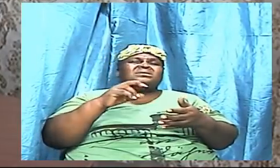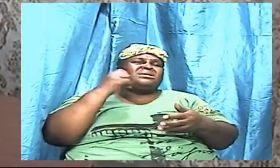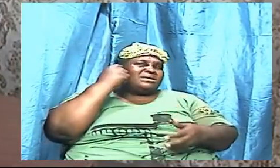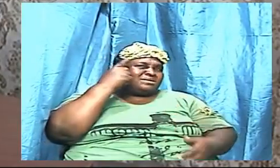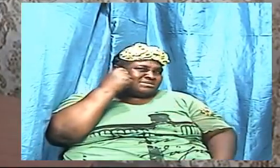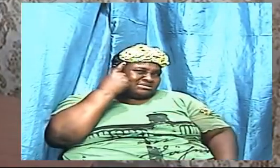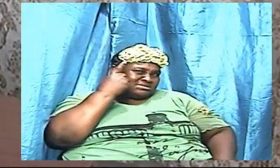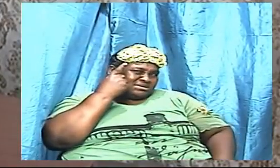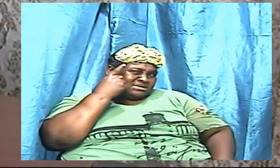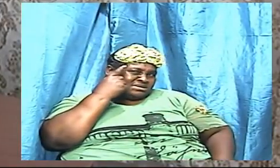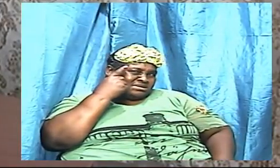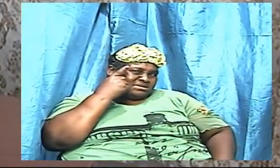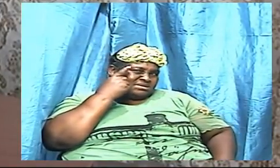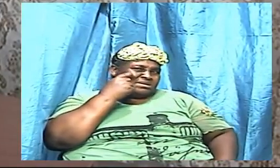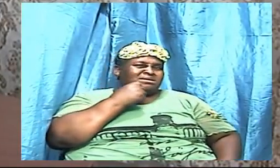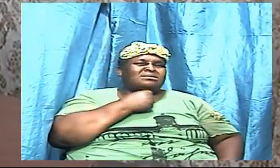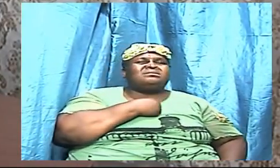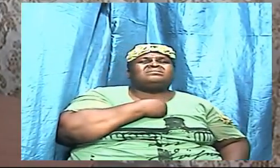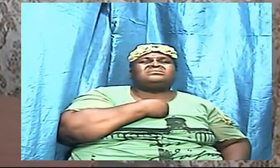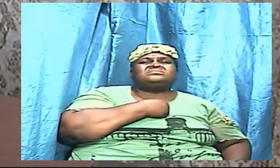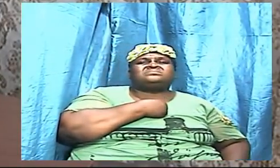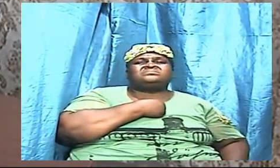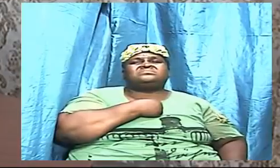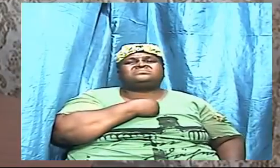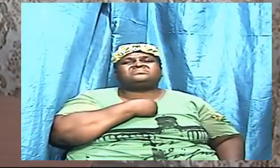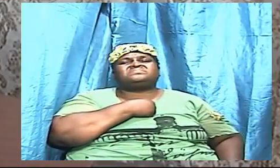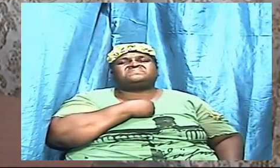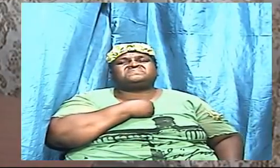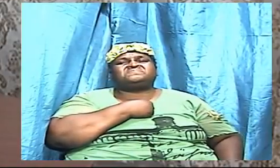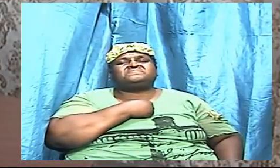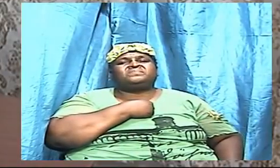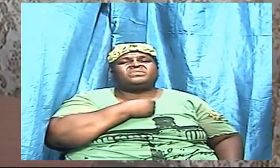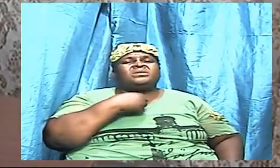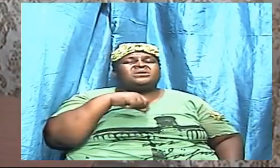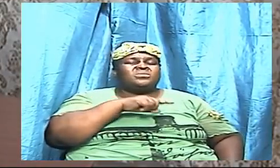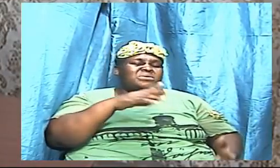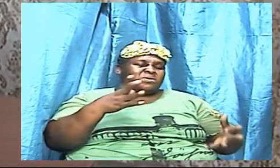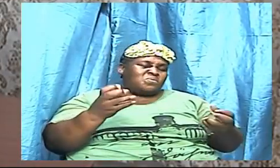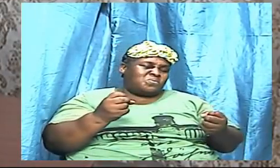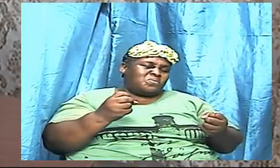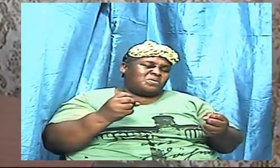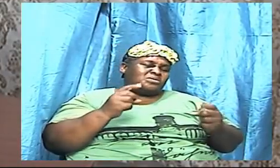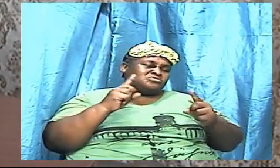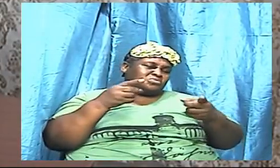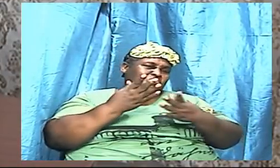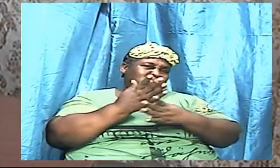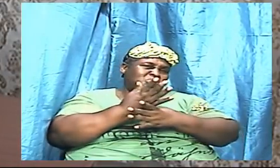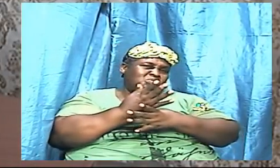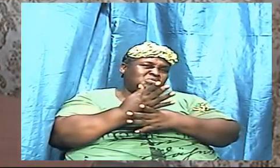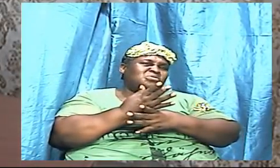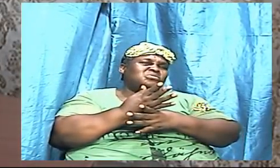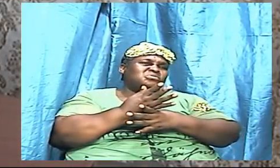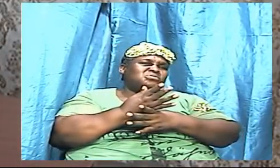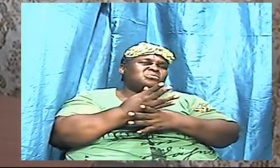we will go as we are led where that particular part is concerned but we want to go through the book of psalm